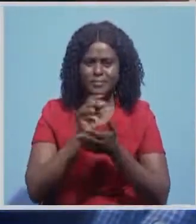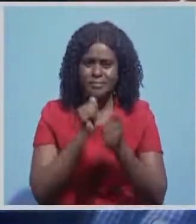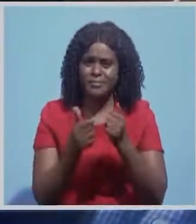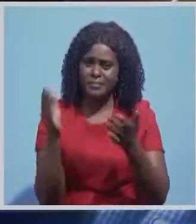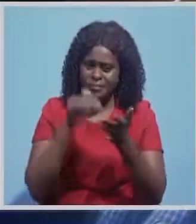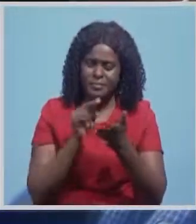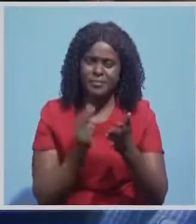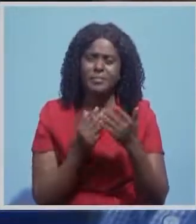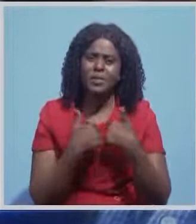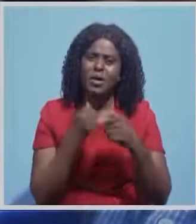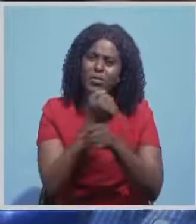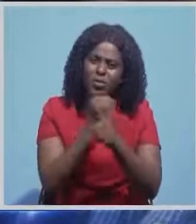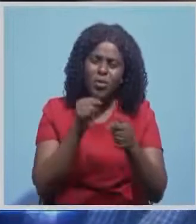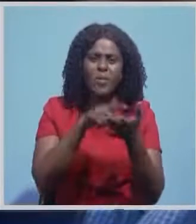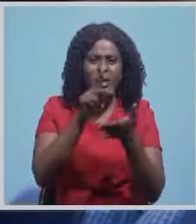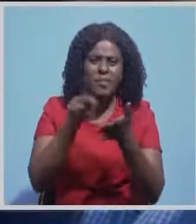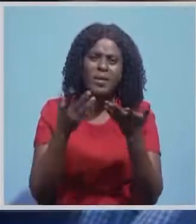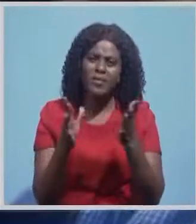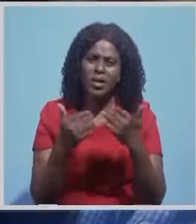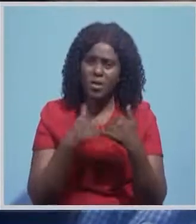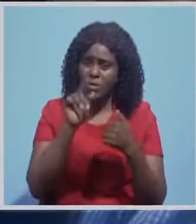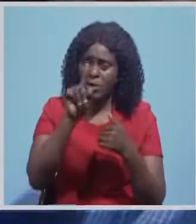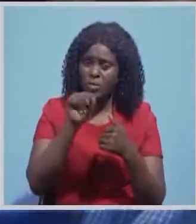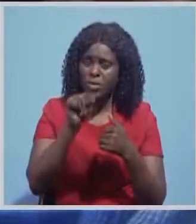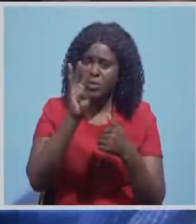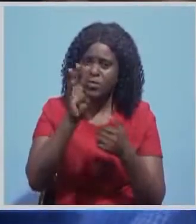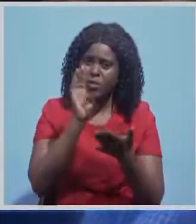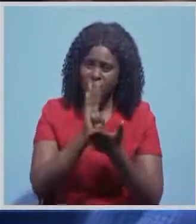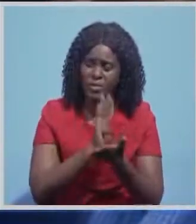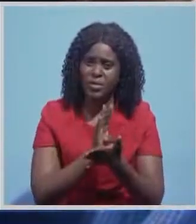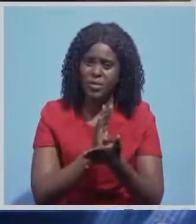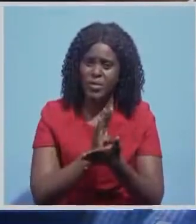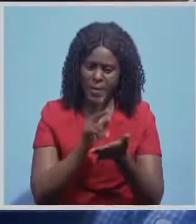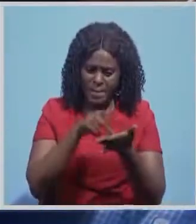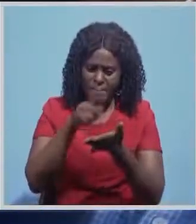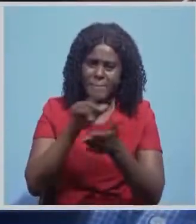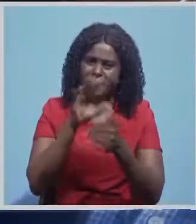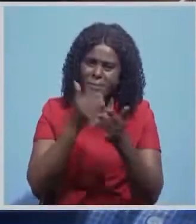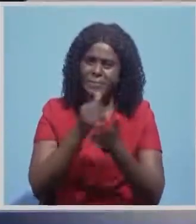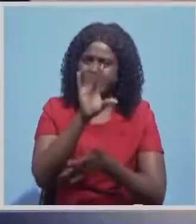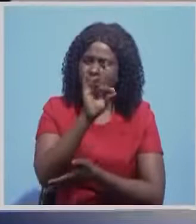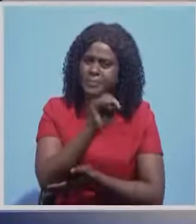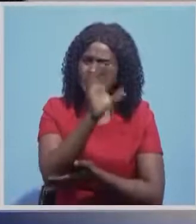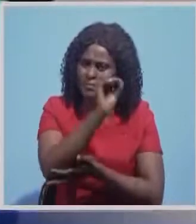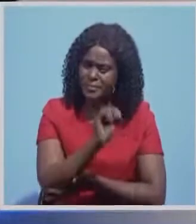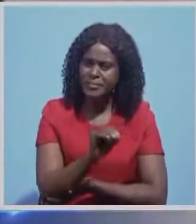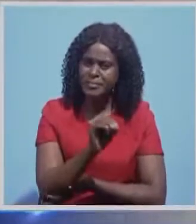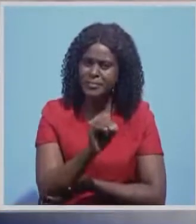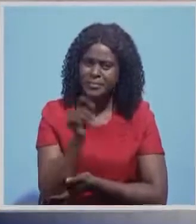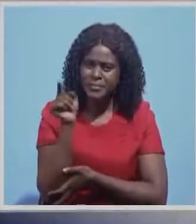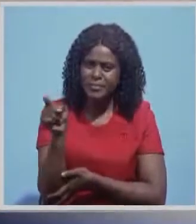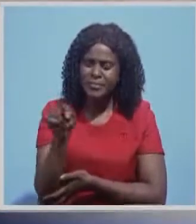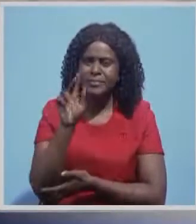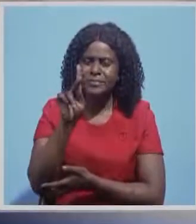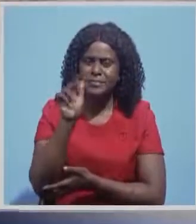we have dismantled quite a lot. From about 1.4 billion, we've dismantled over 80%. Earlier, Mr.